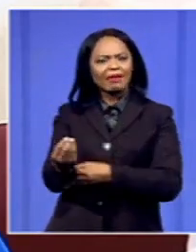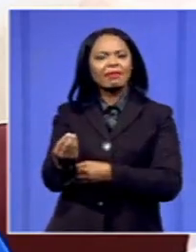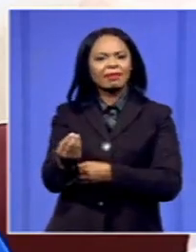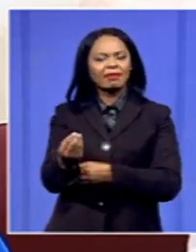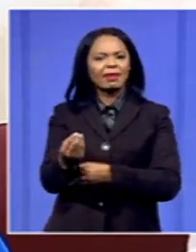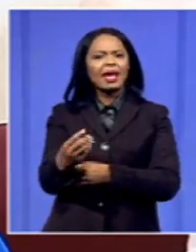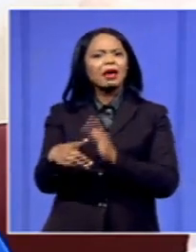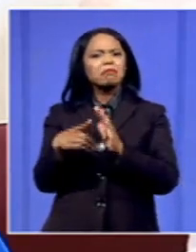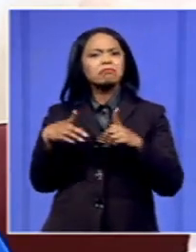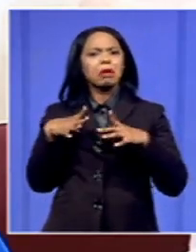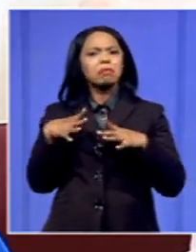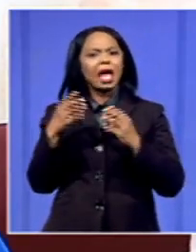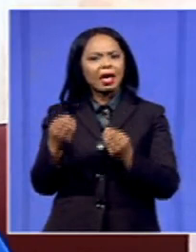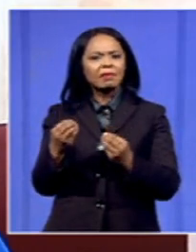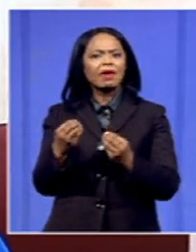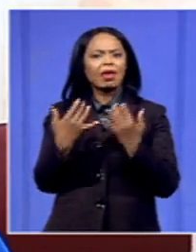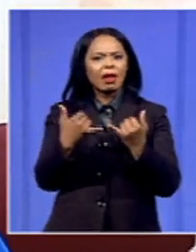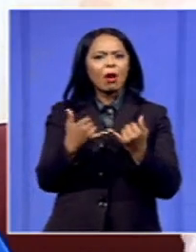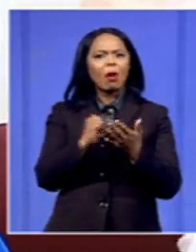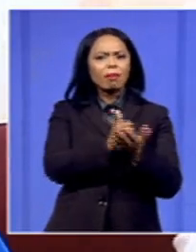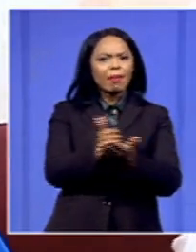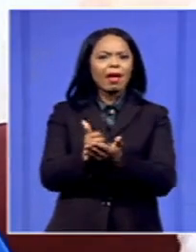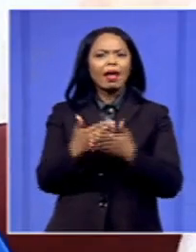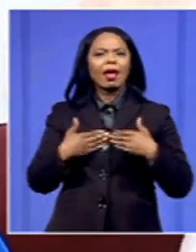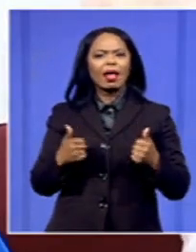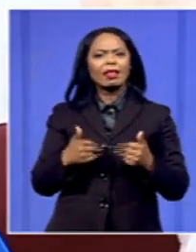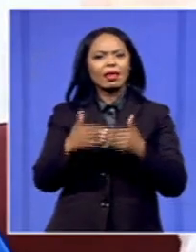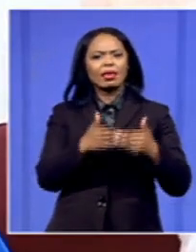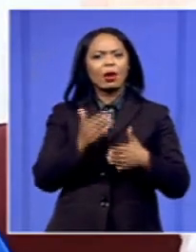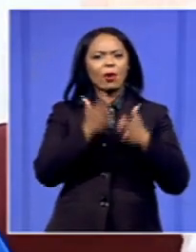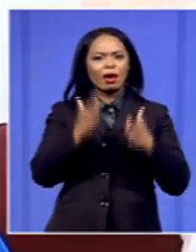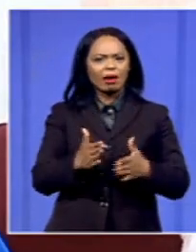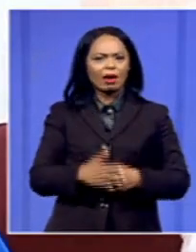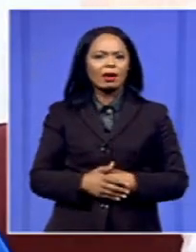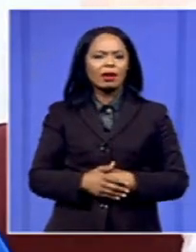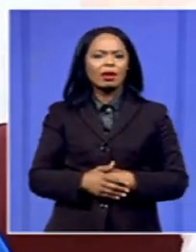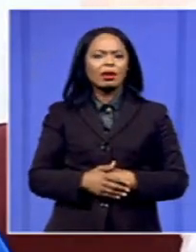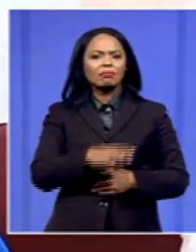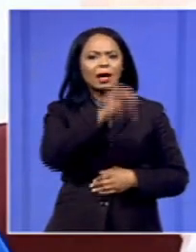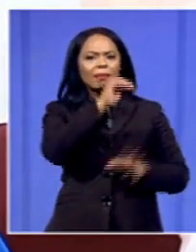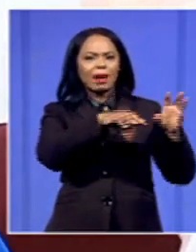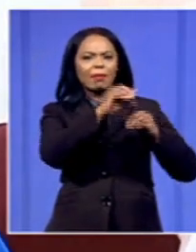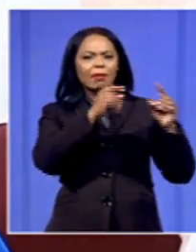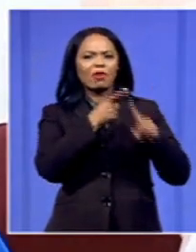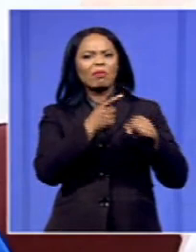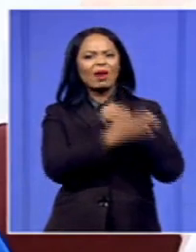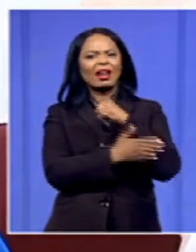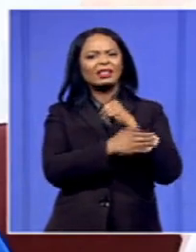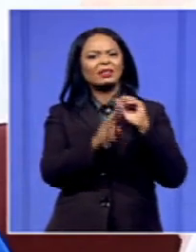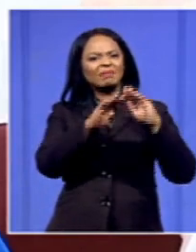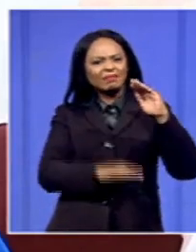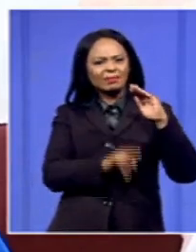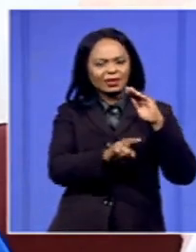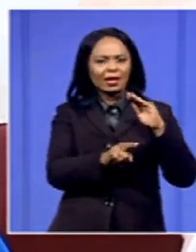this present moment, you know, poaching healthcare workers from underdeveloped countries. And what is going to happen is that should we face another